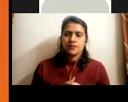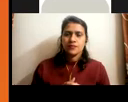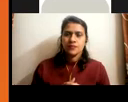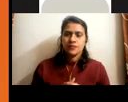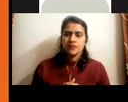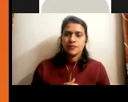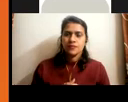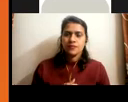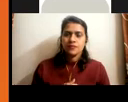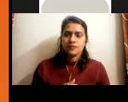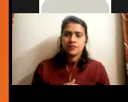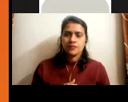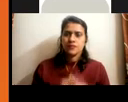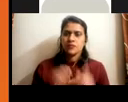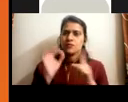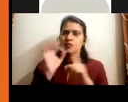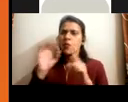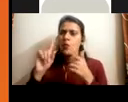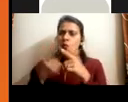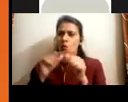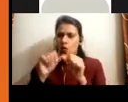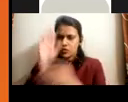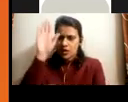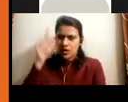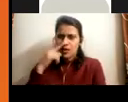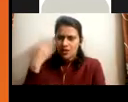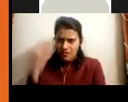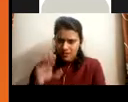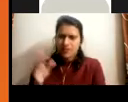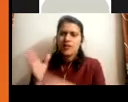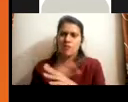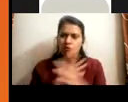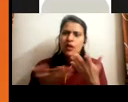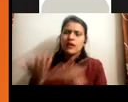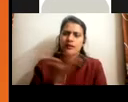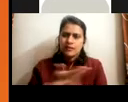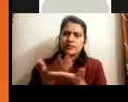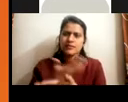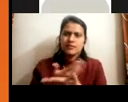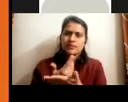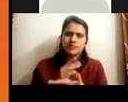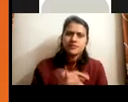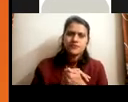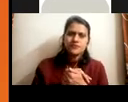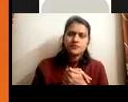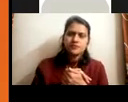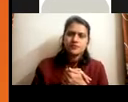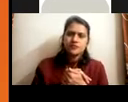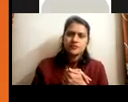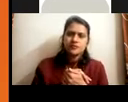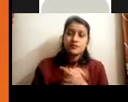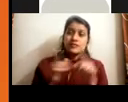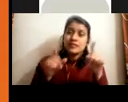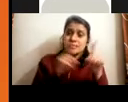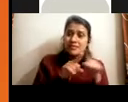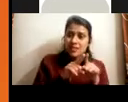talked, I think Pooja brought this point and we discussed about it, I said, in case of, um, such kind of training blue